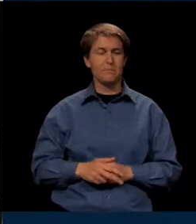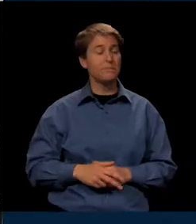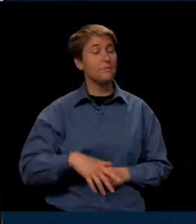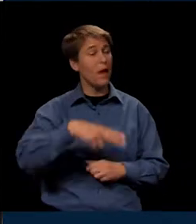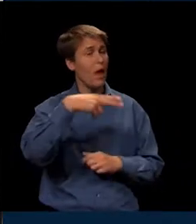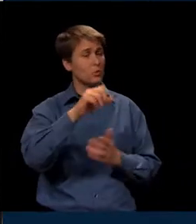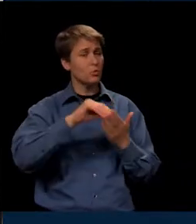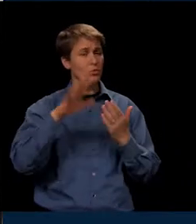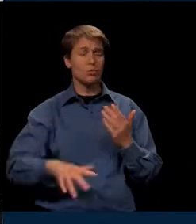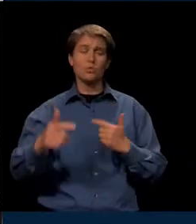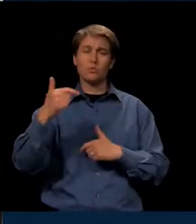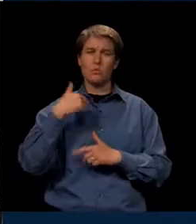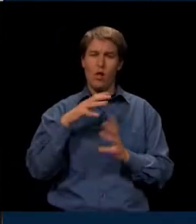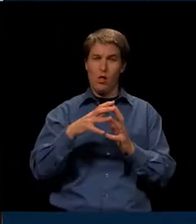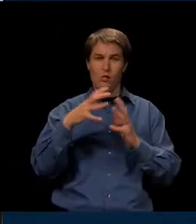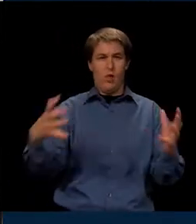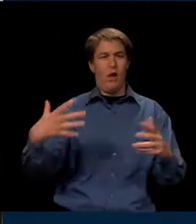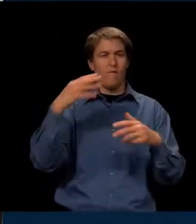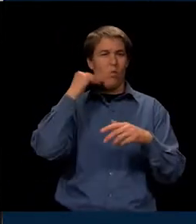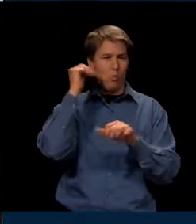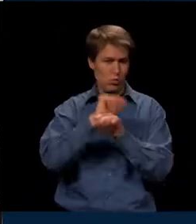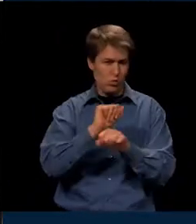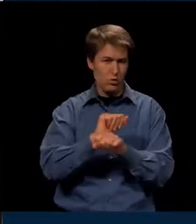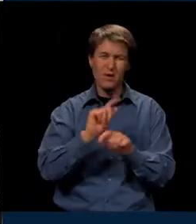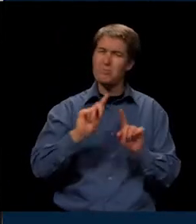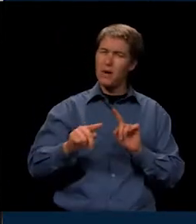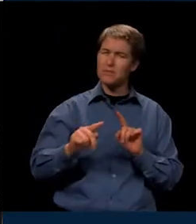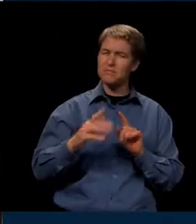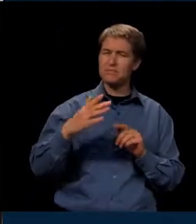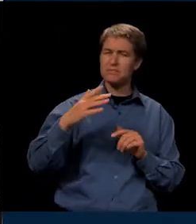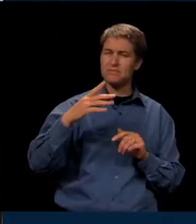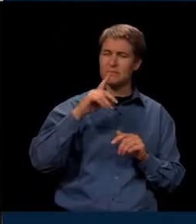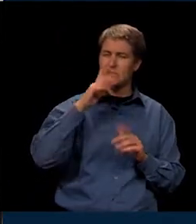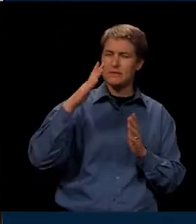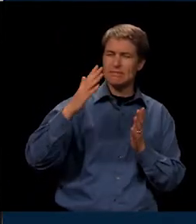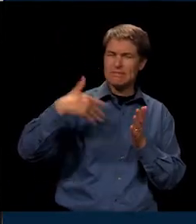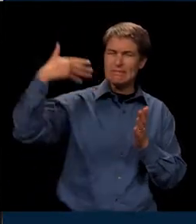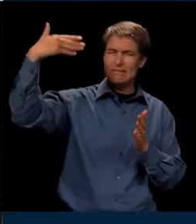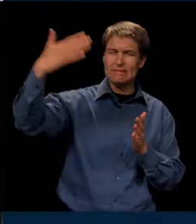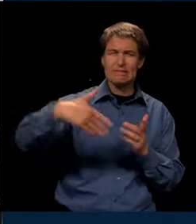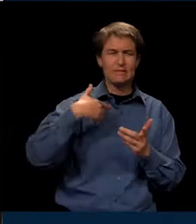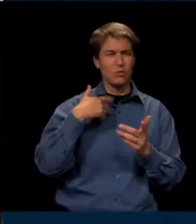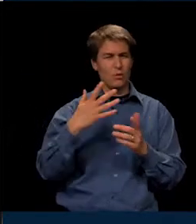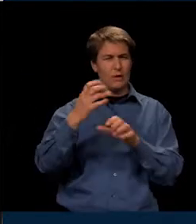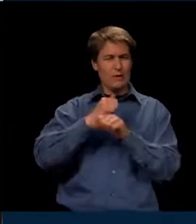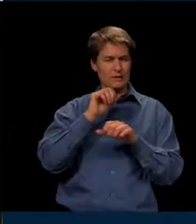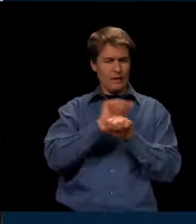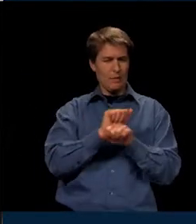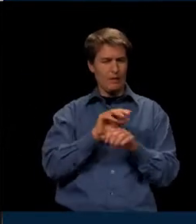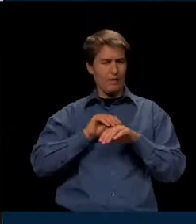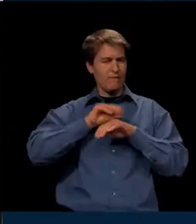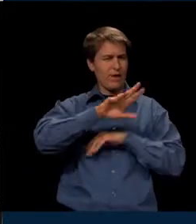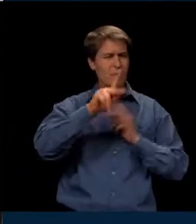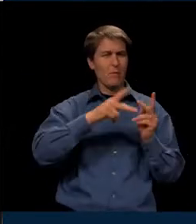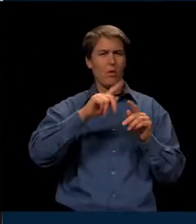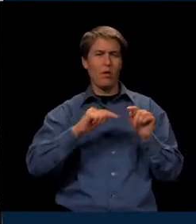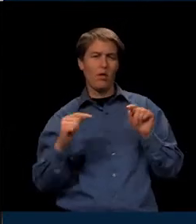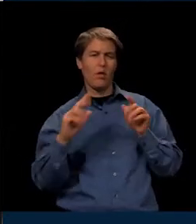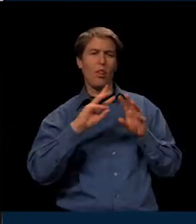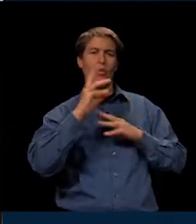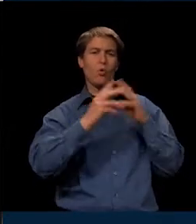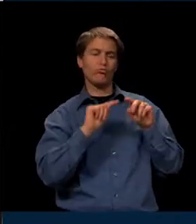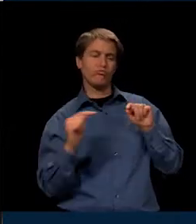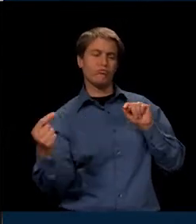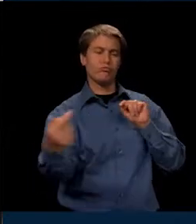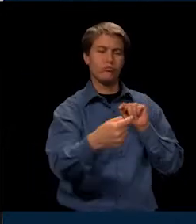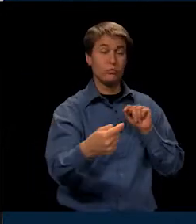students, we get a lot of assignments. But rarely do we get an assignment that affects people halfway around the world. Students at this high school got the opportunity